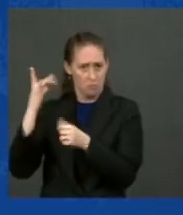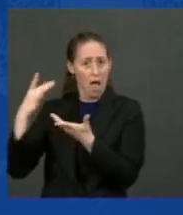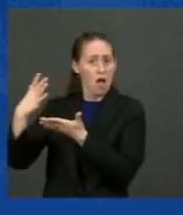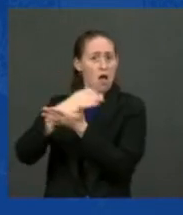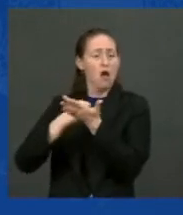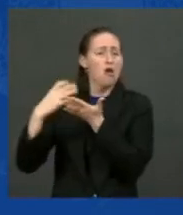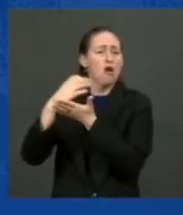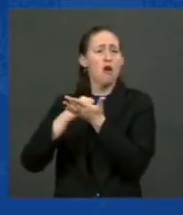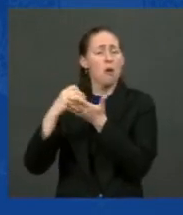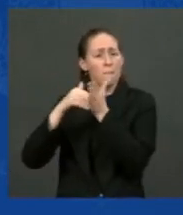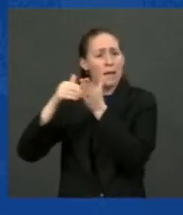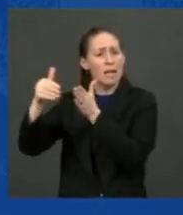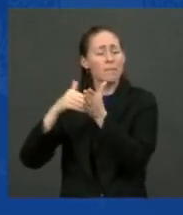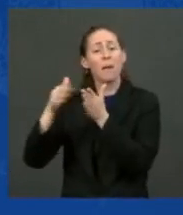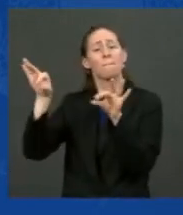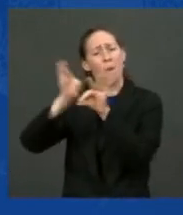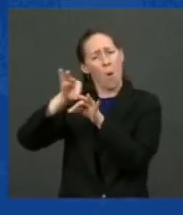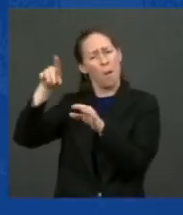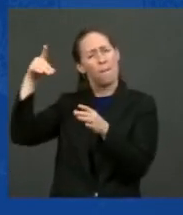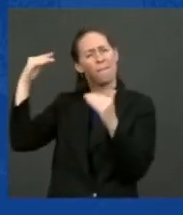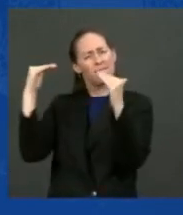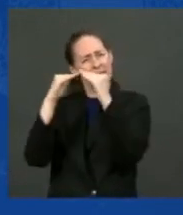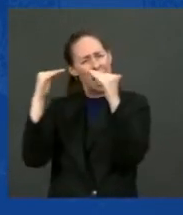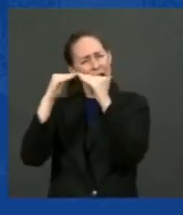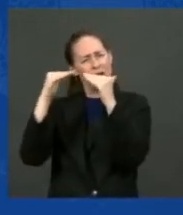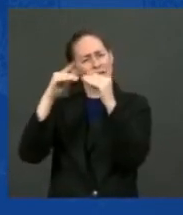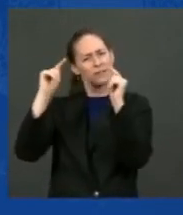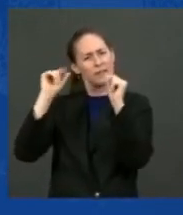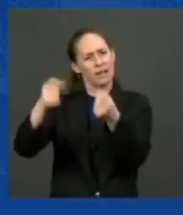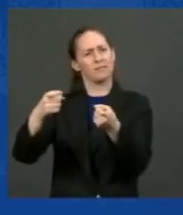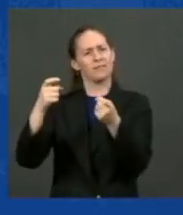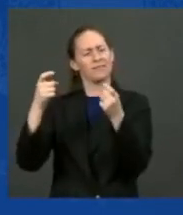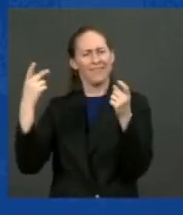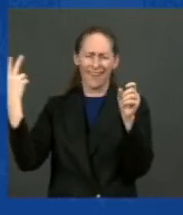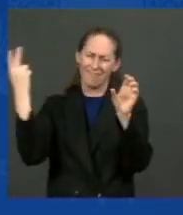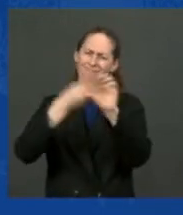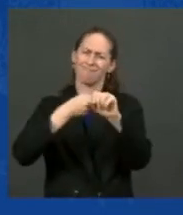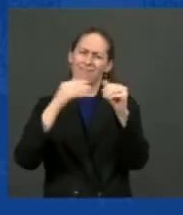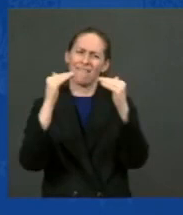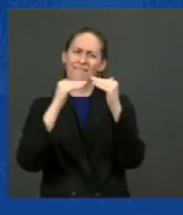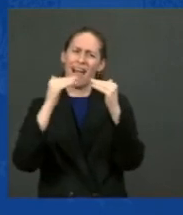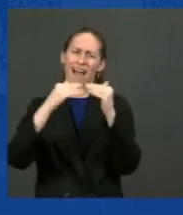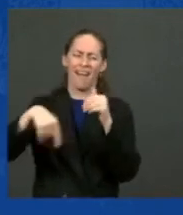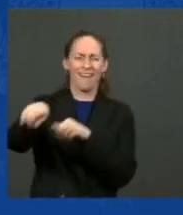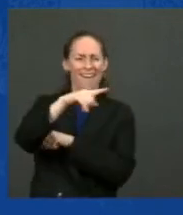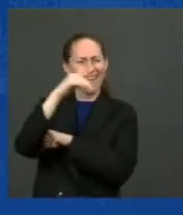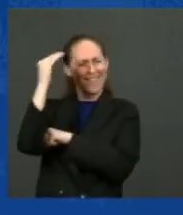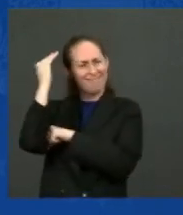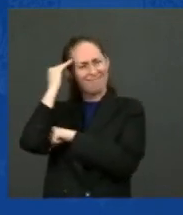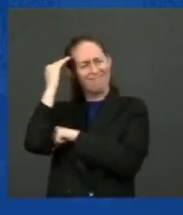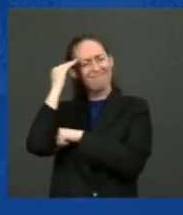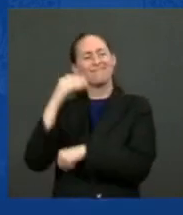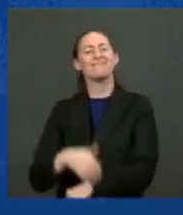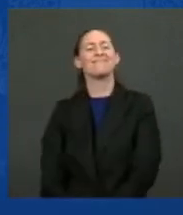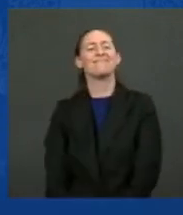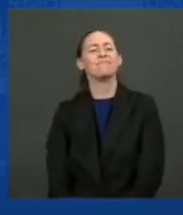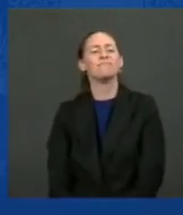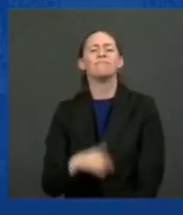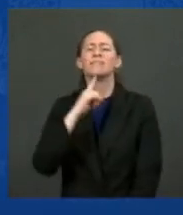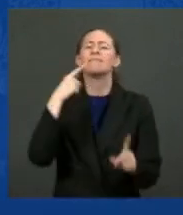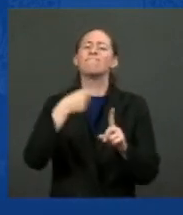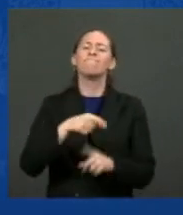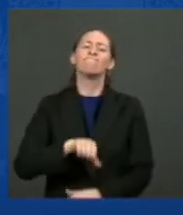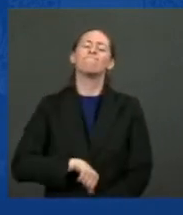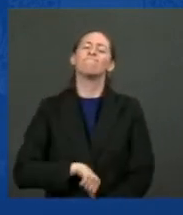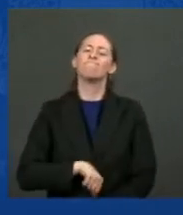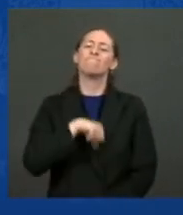share. Join the crowd, man. Wow. They know that this is about dignity and respect. It's